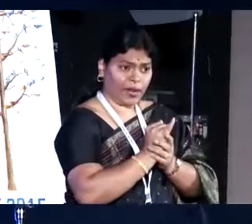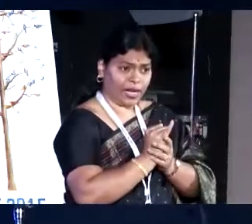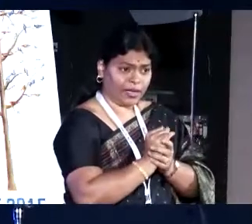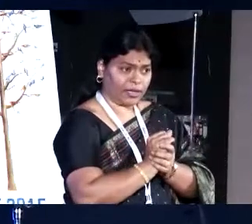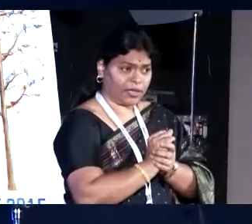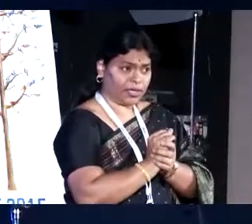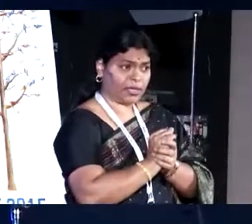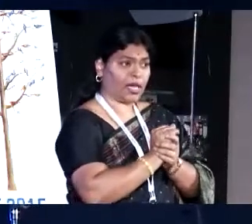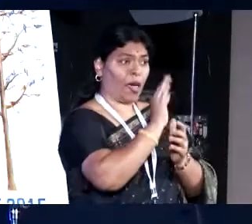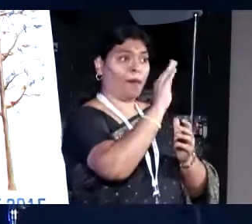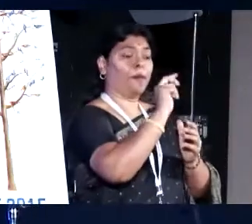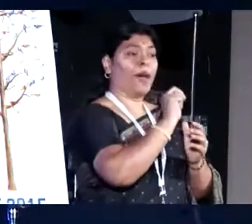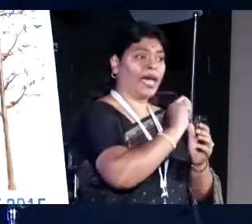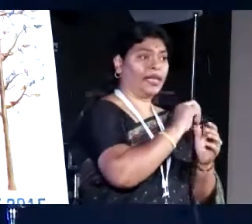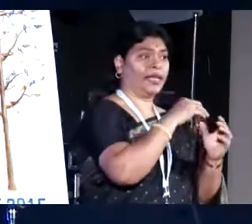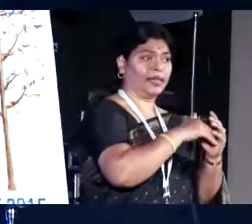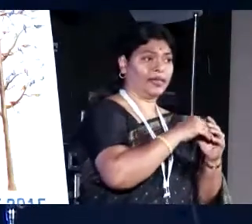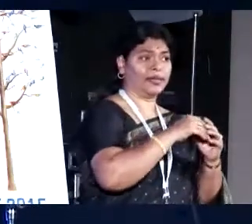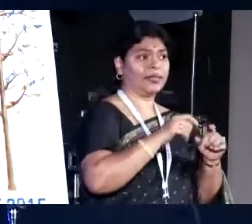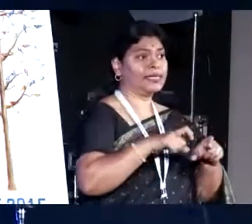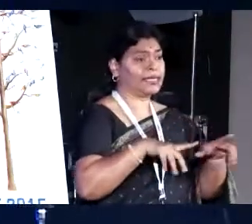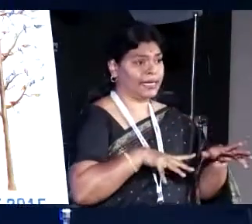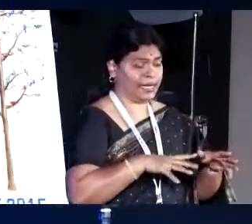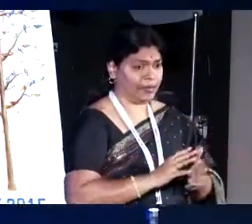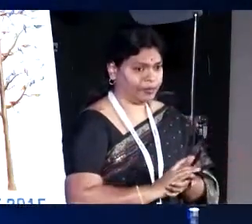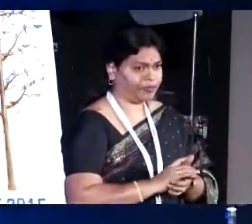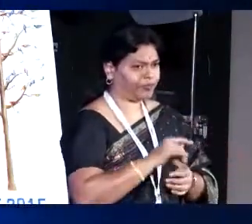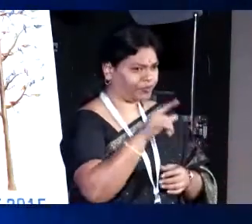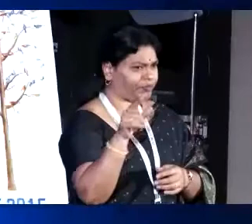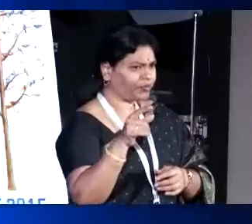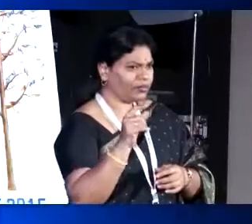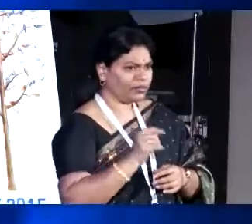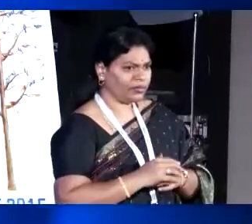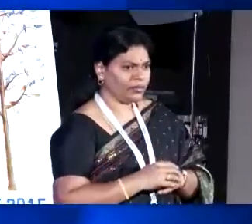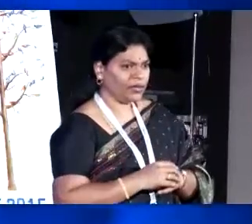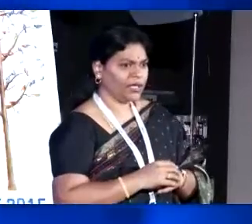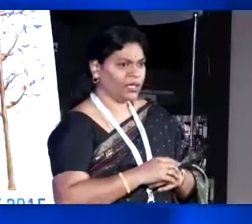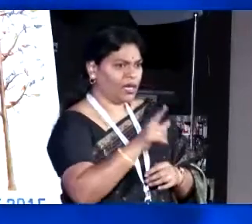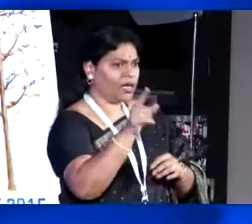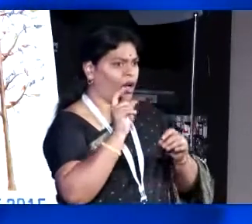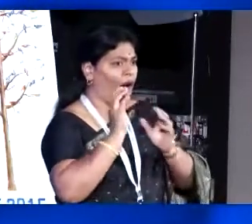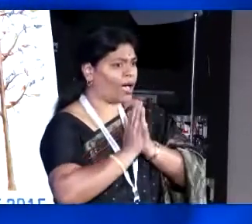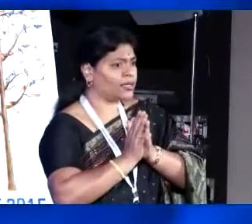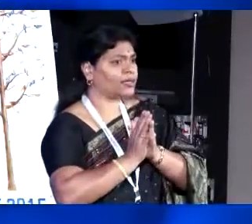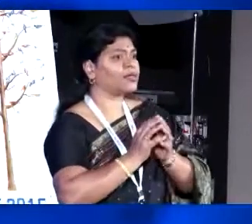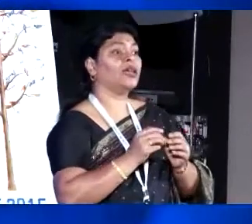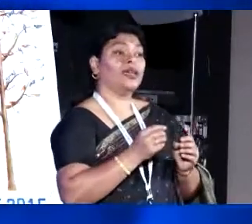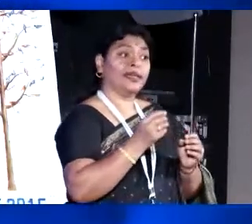Bagging is a city phenomenon. None of us who is sitting here has a right to do charity